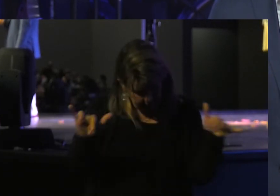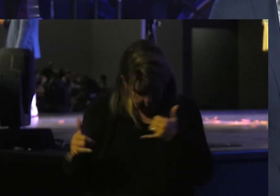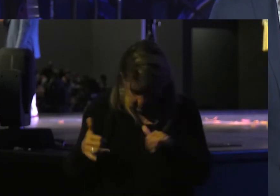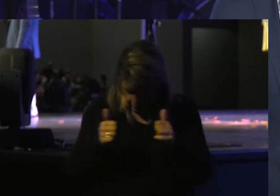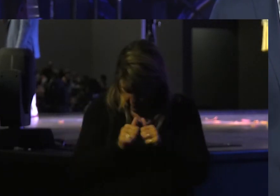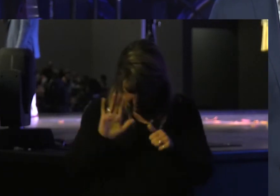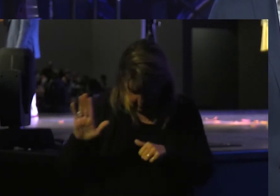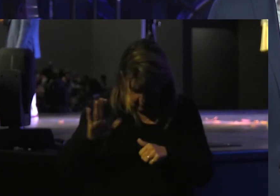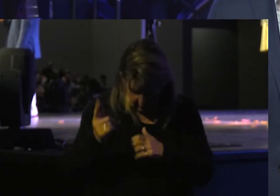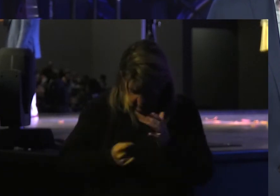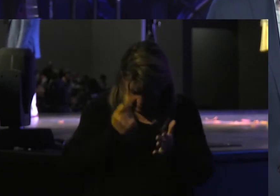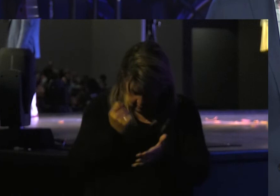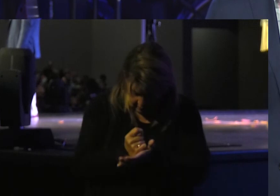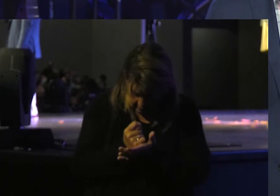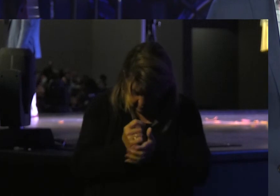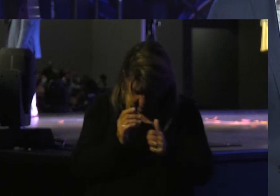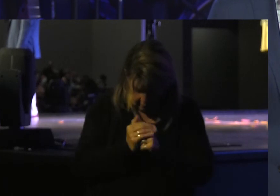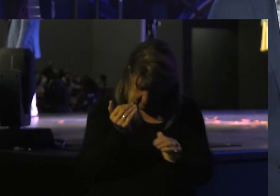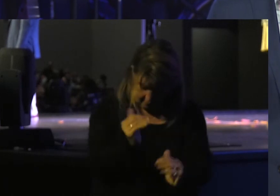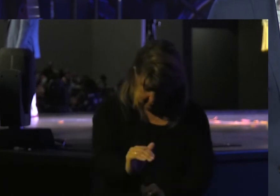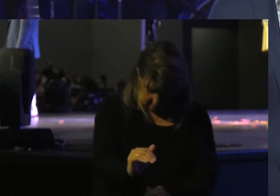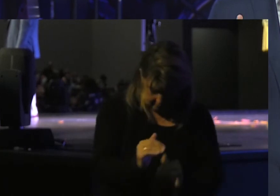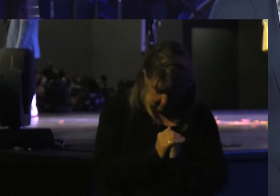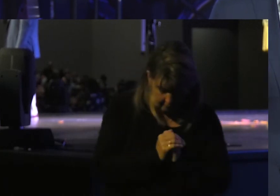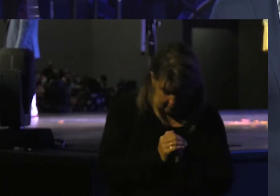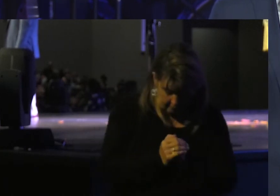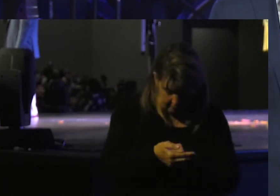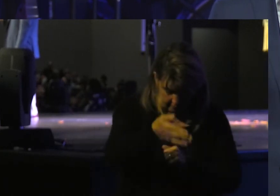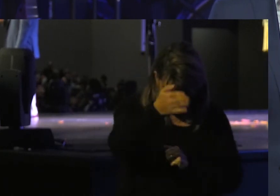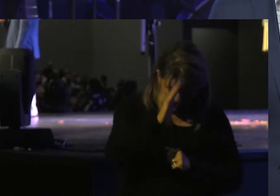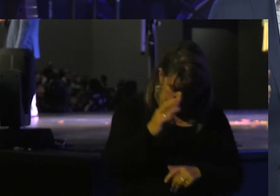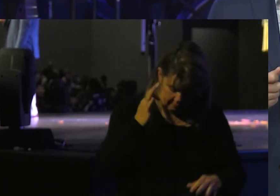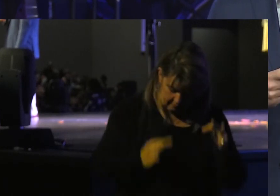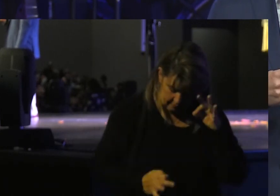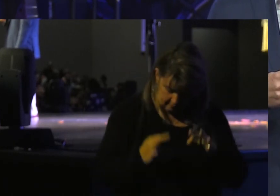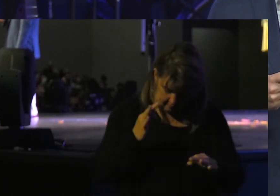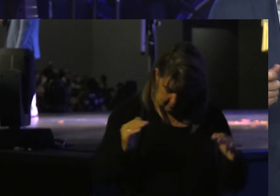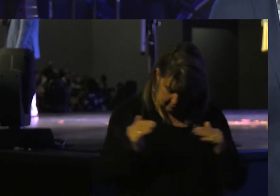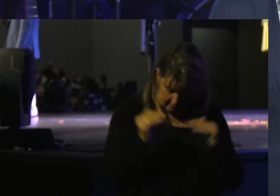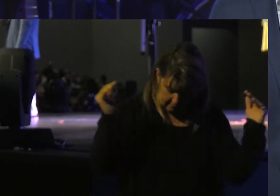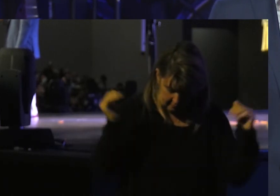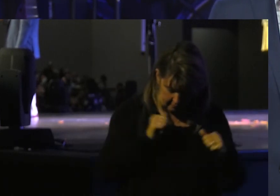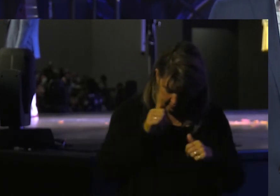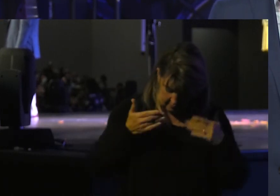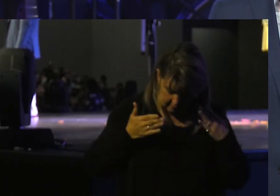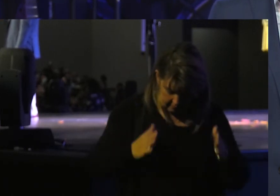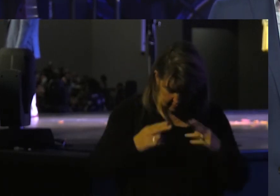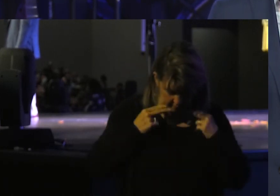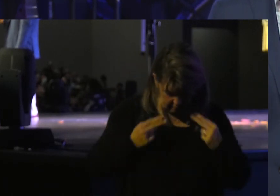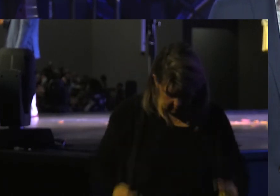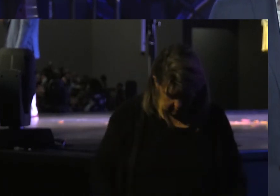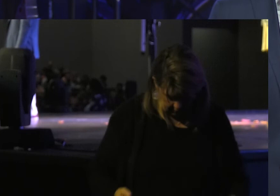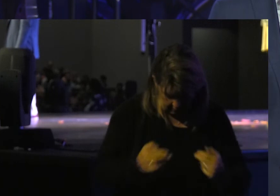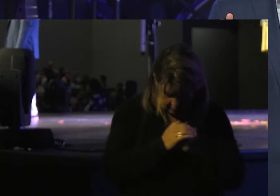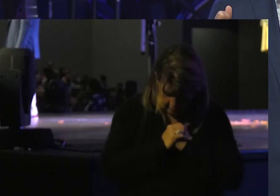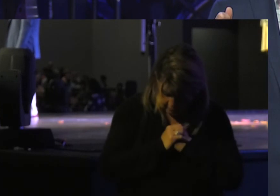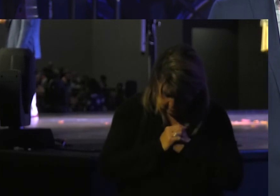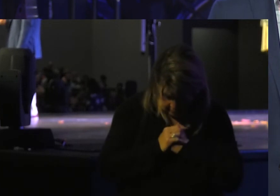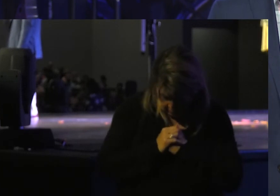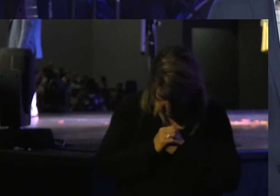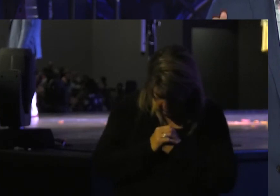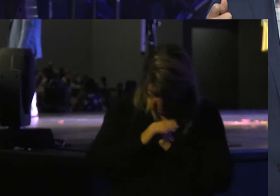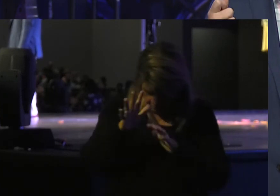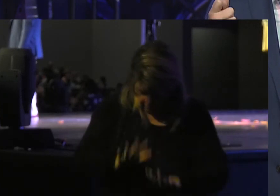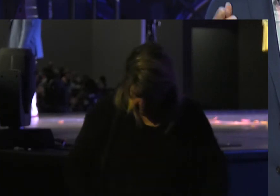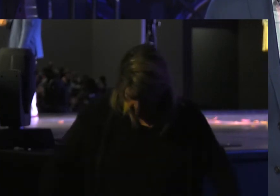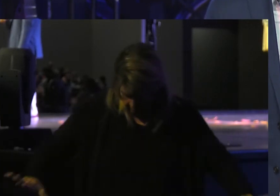With Your Days They Are Numbered And God Is A God Of Justice And Judgment He Will Not Allow The Innocent Blood To Be Shed In Our